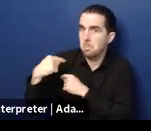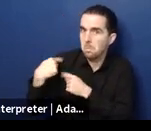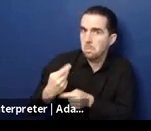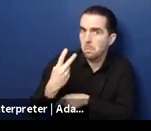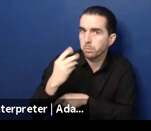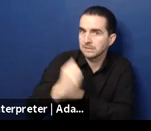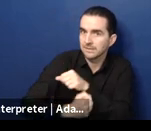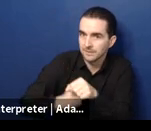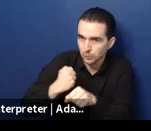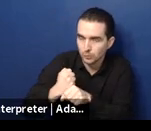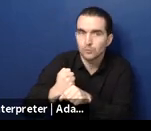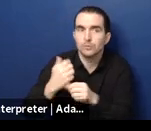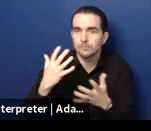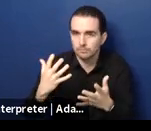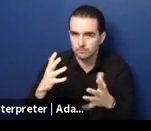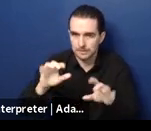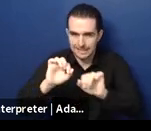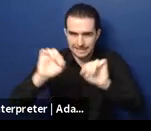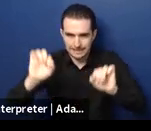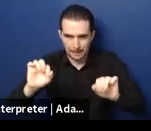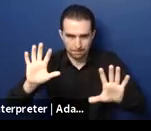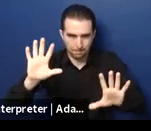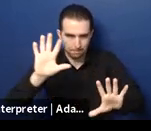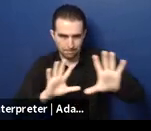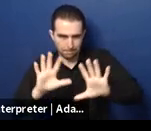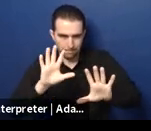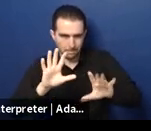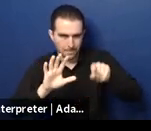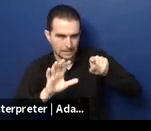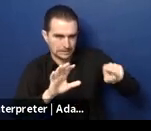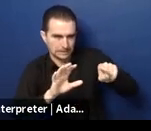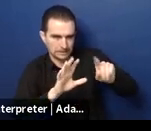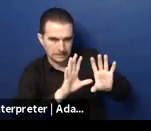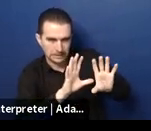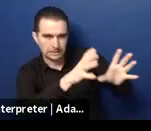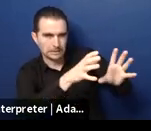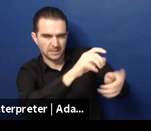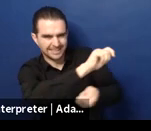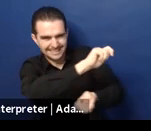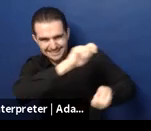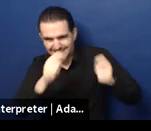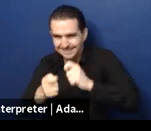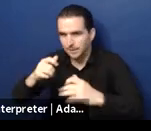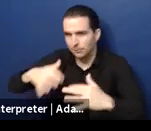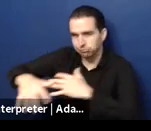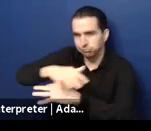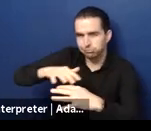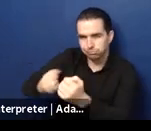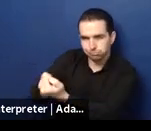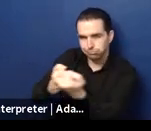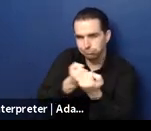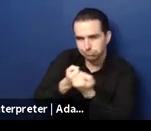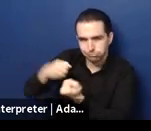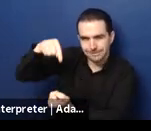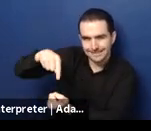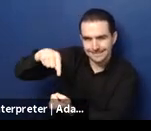down the structure. So in Armenia currently in hard to reach areas, they're still have, you know, in the large